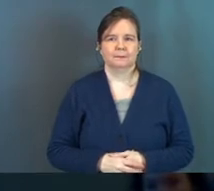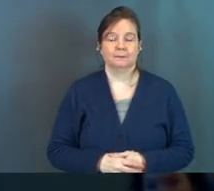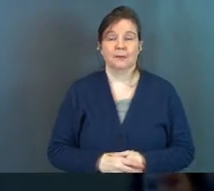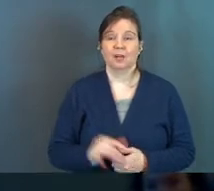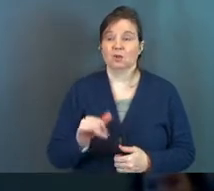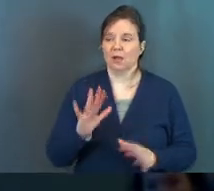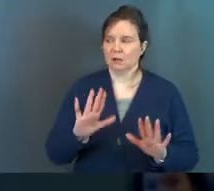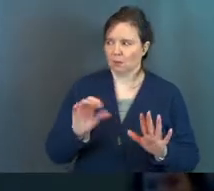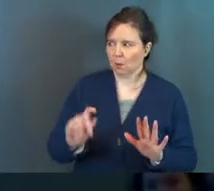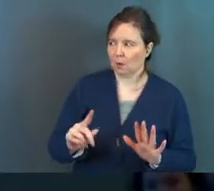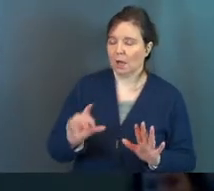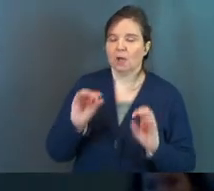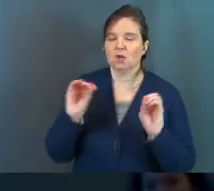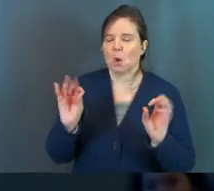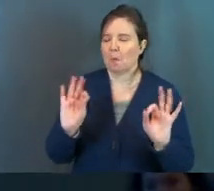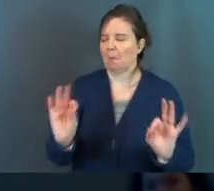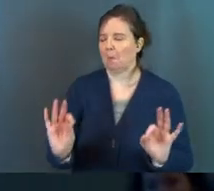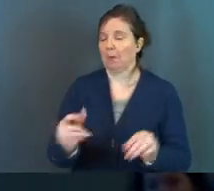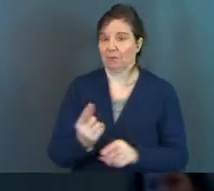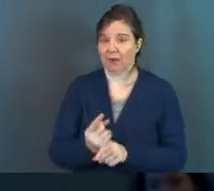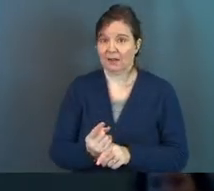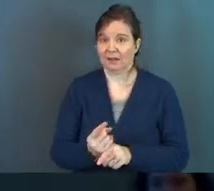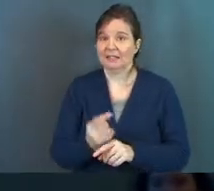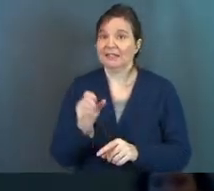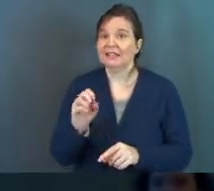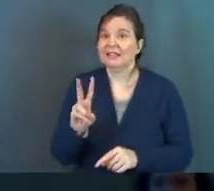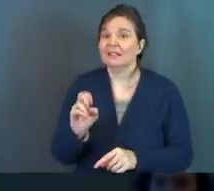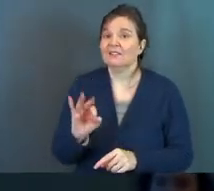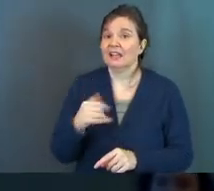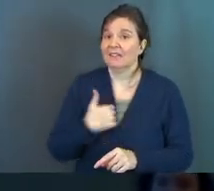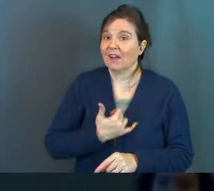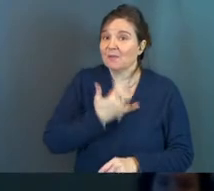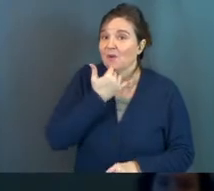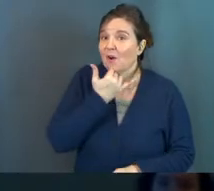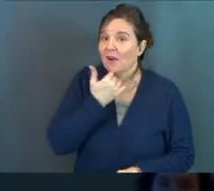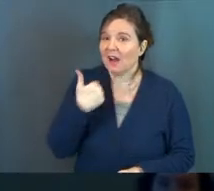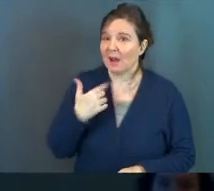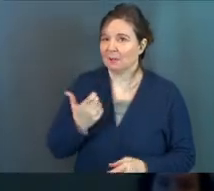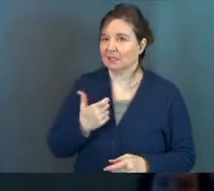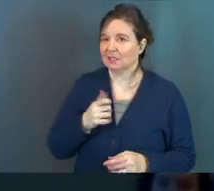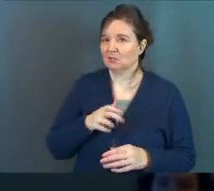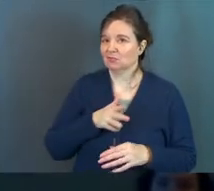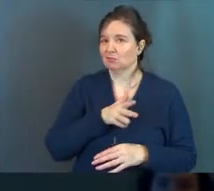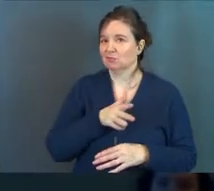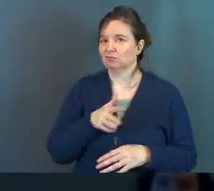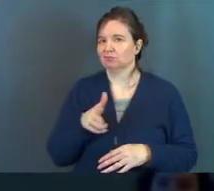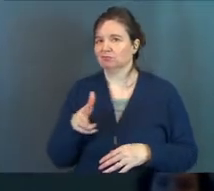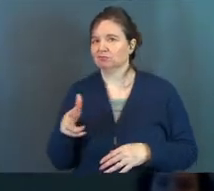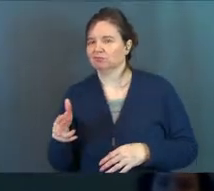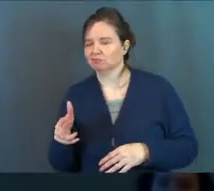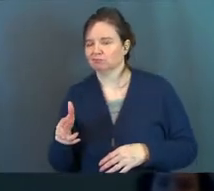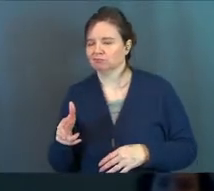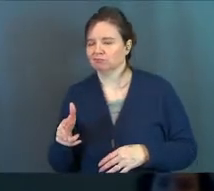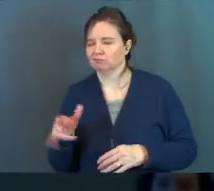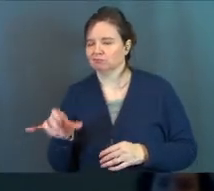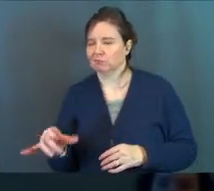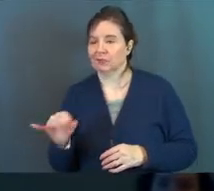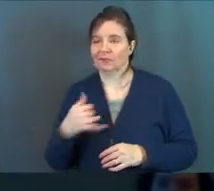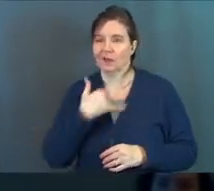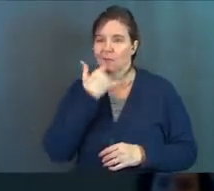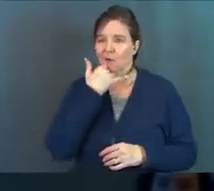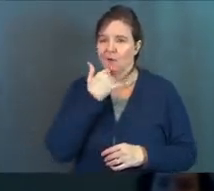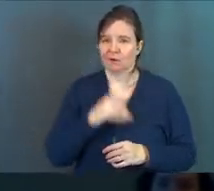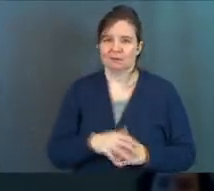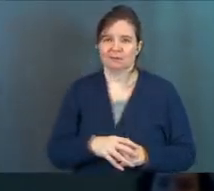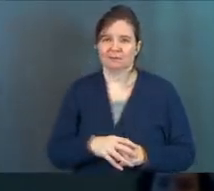And you're like, it's okay. No big deal, right? Even if I'm wrong, I'm just going to drift to the side of the road. Even if I'm wrong.